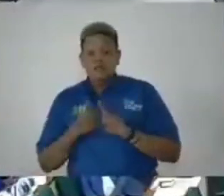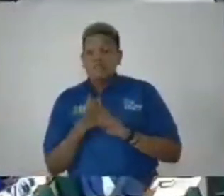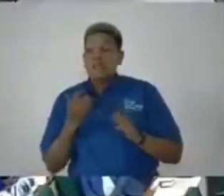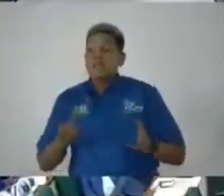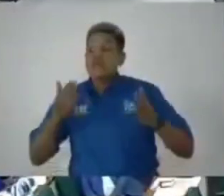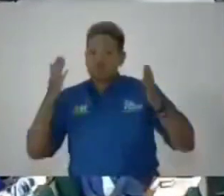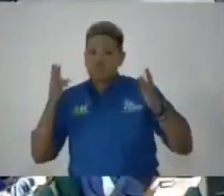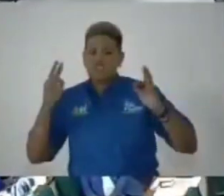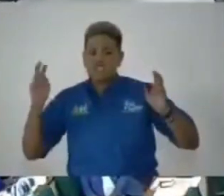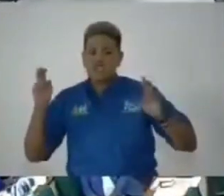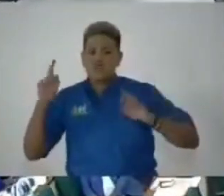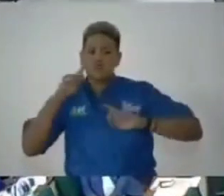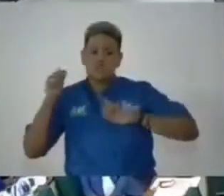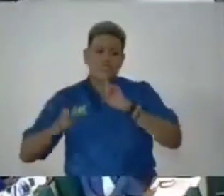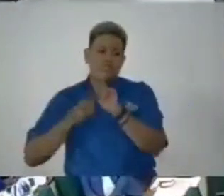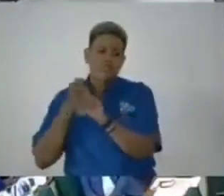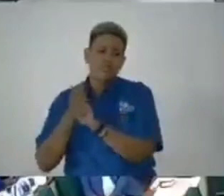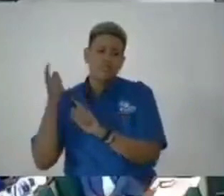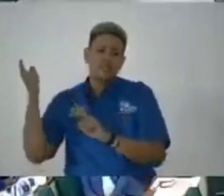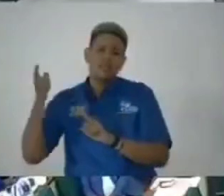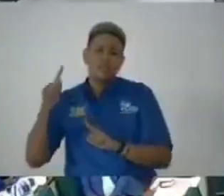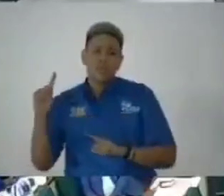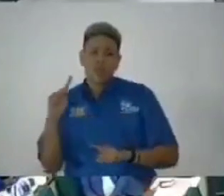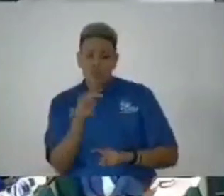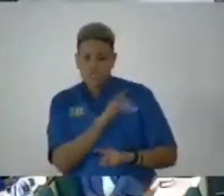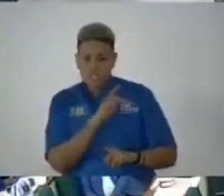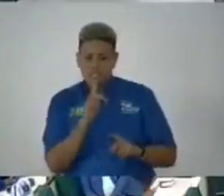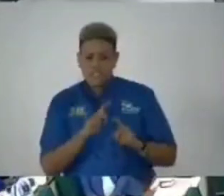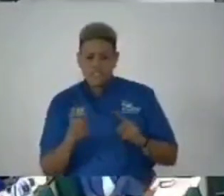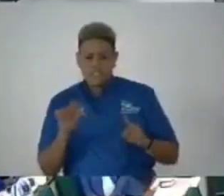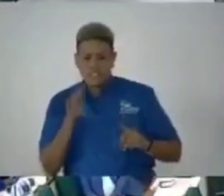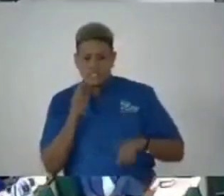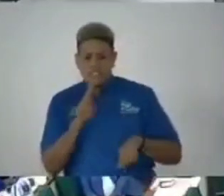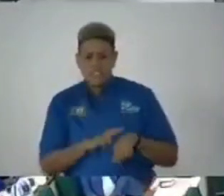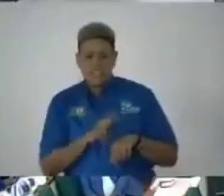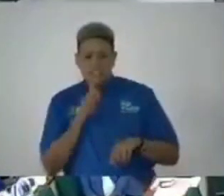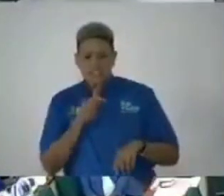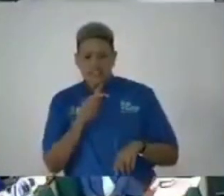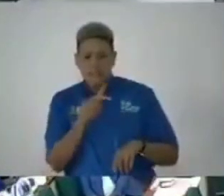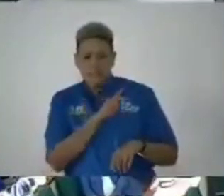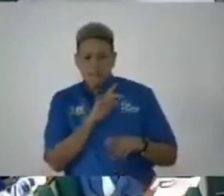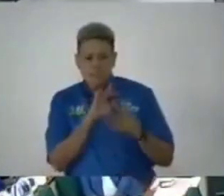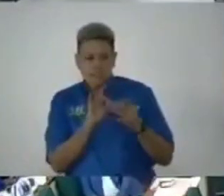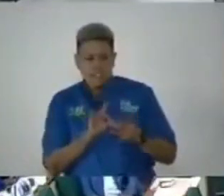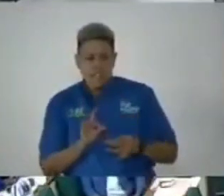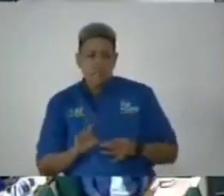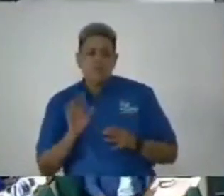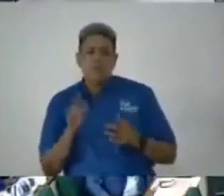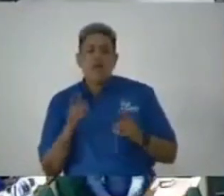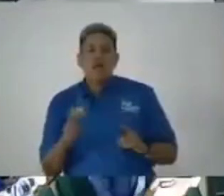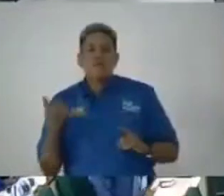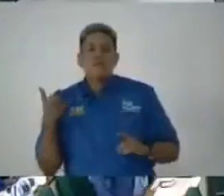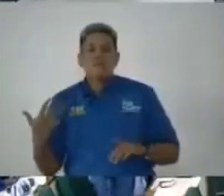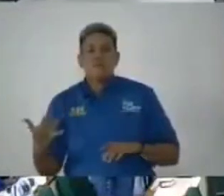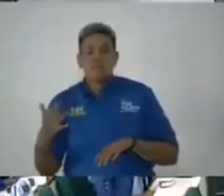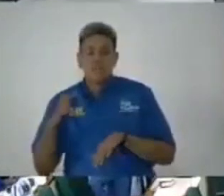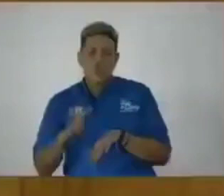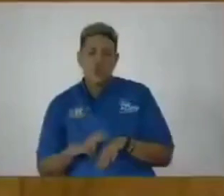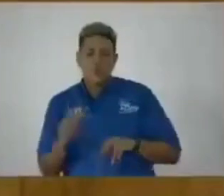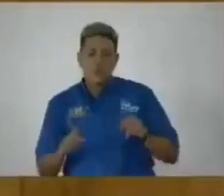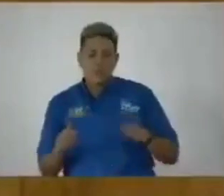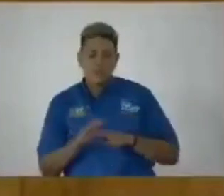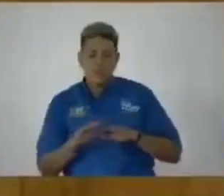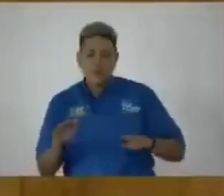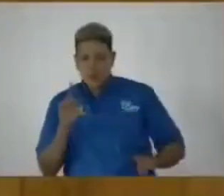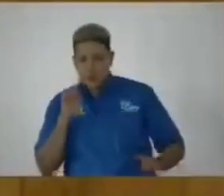a matter which has impacted him personally. It was in the nature of a personal statement, which normally persons don't